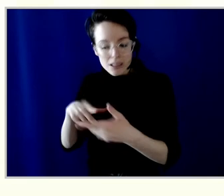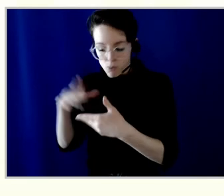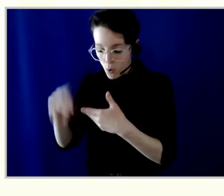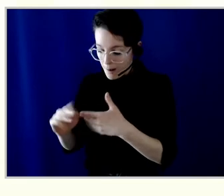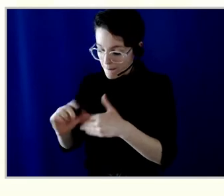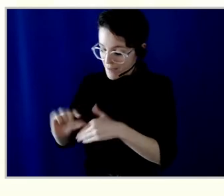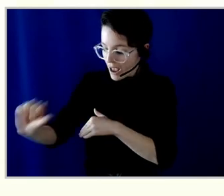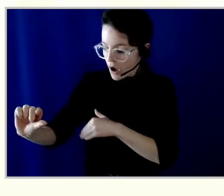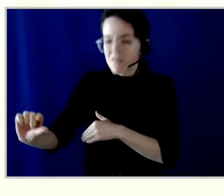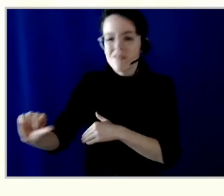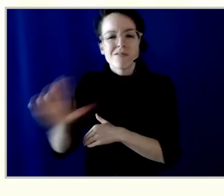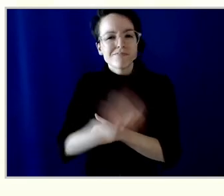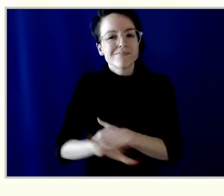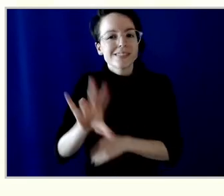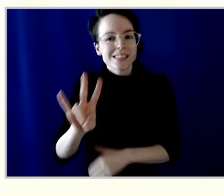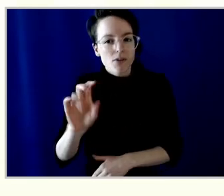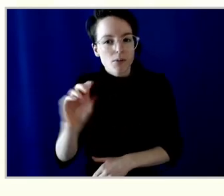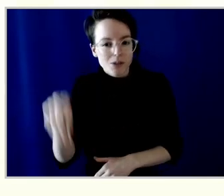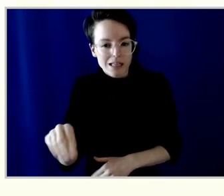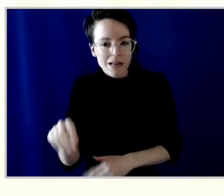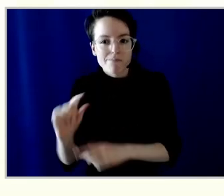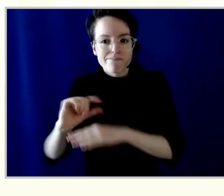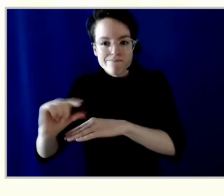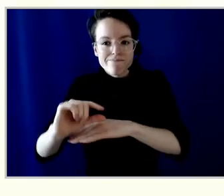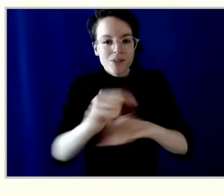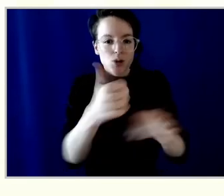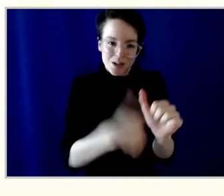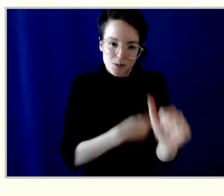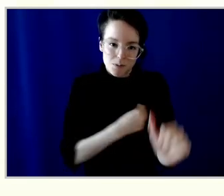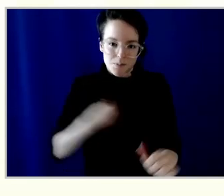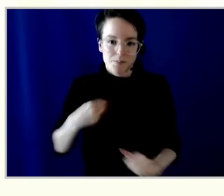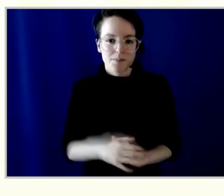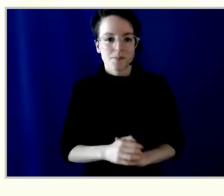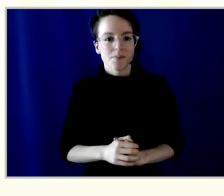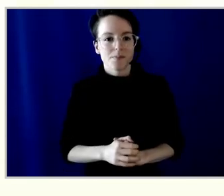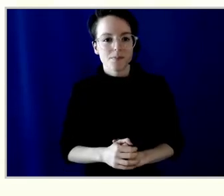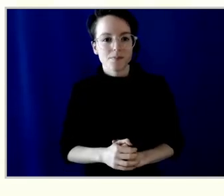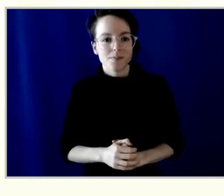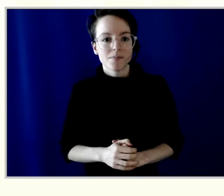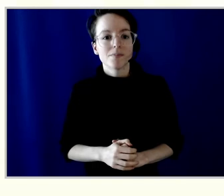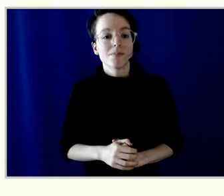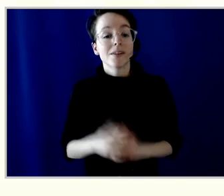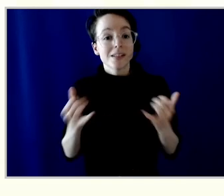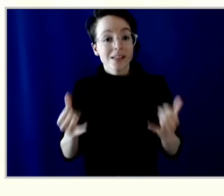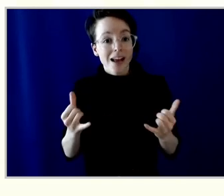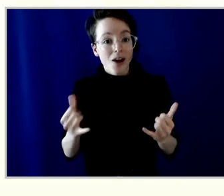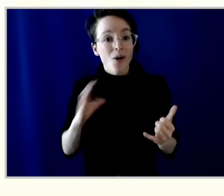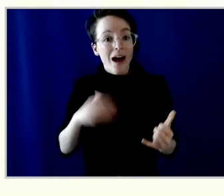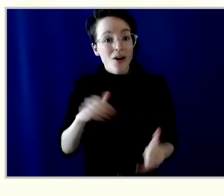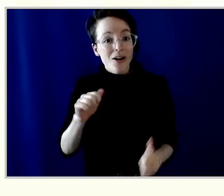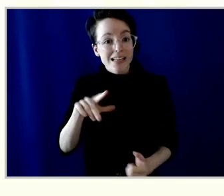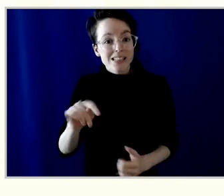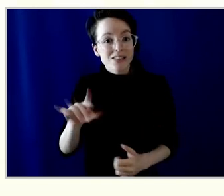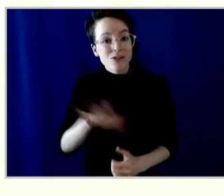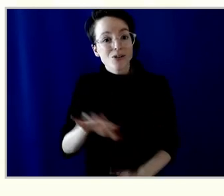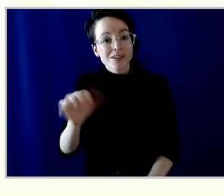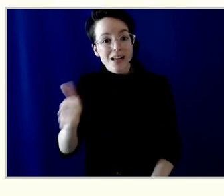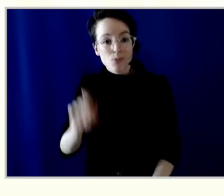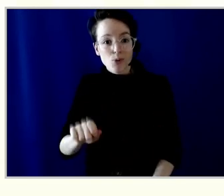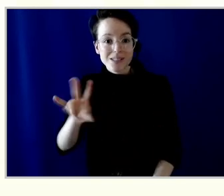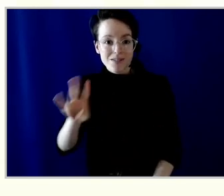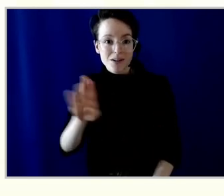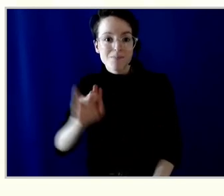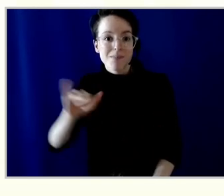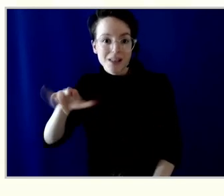Our triple bottom line assets and assets under administration are now $10.7 billion. That's over 75%